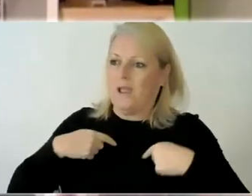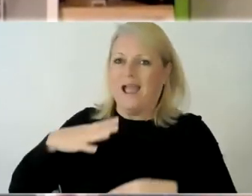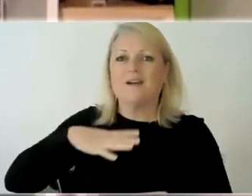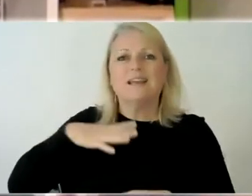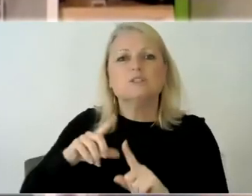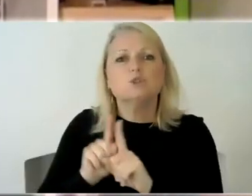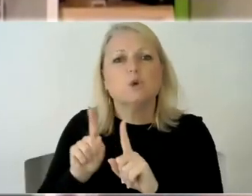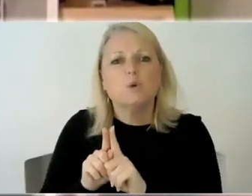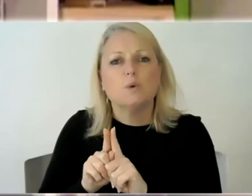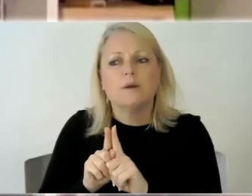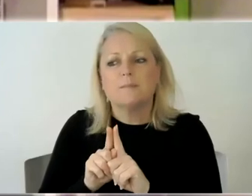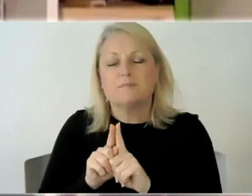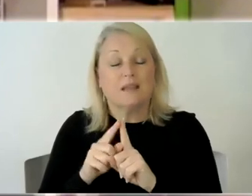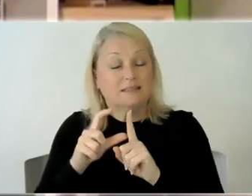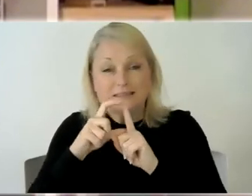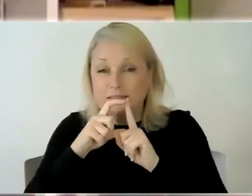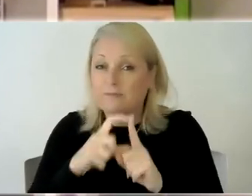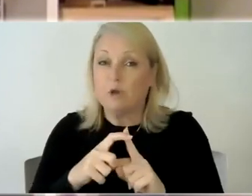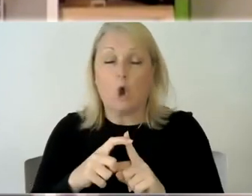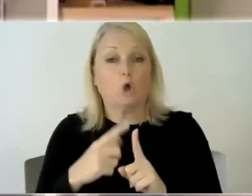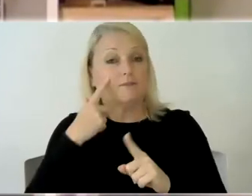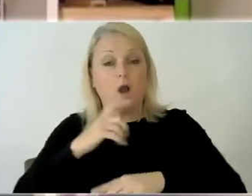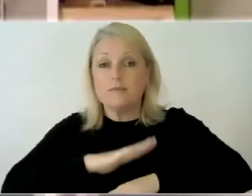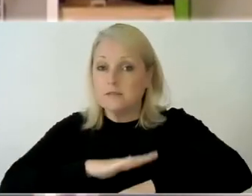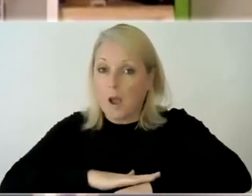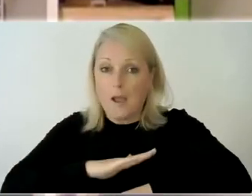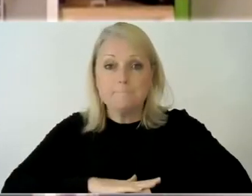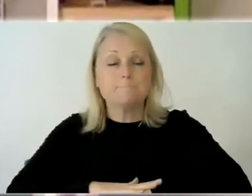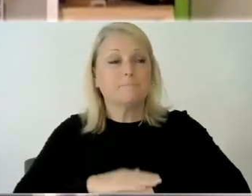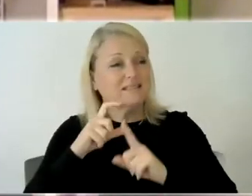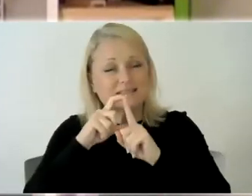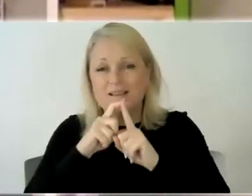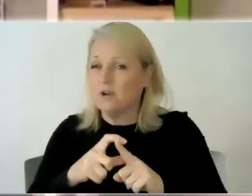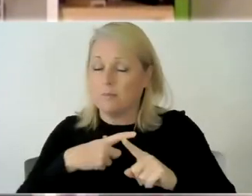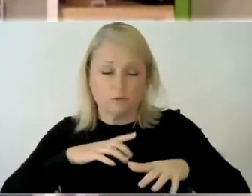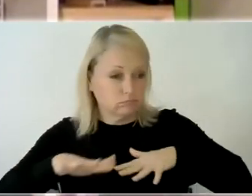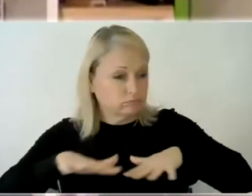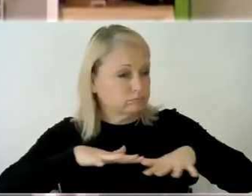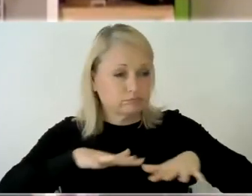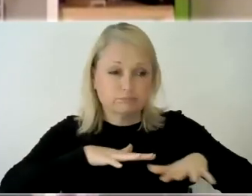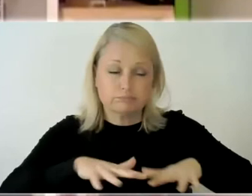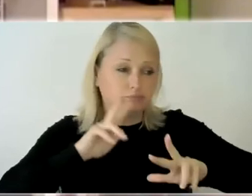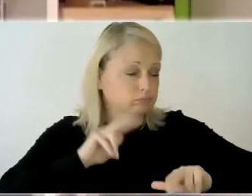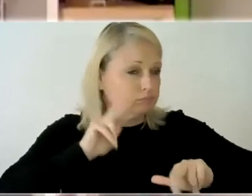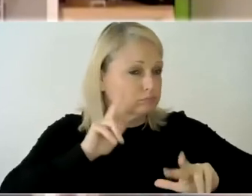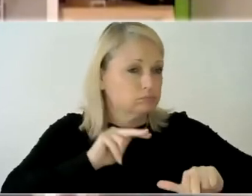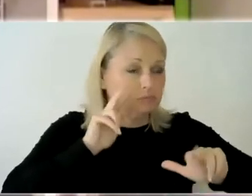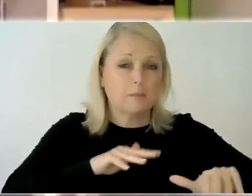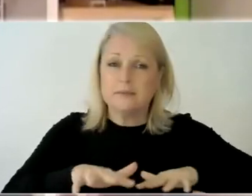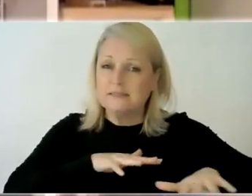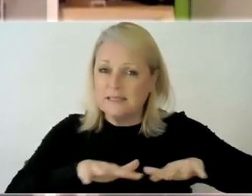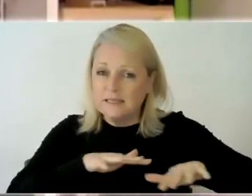yes it's difficult it's difficult to find the time number one is is a huge you know problem finding the time but